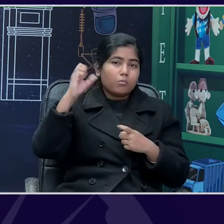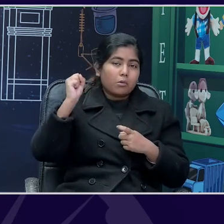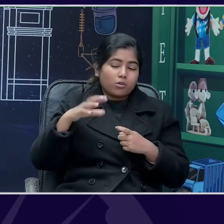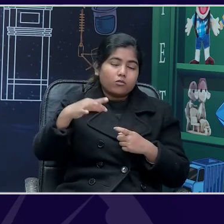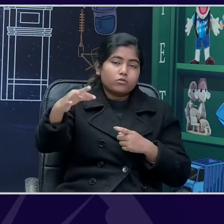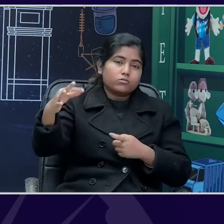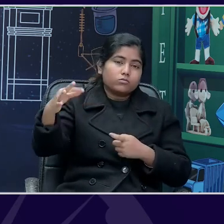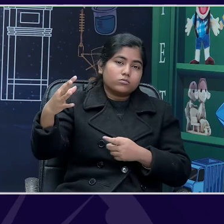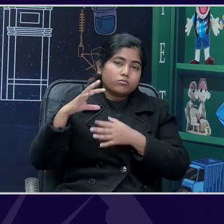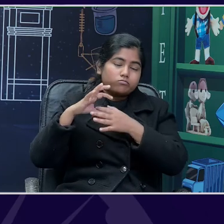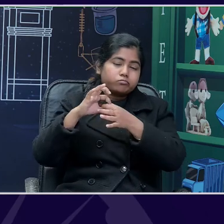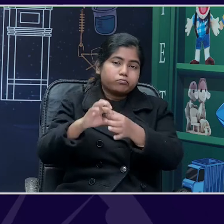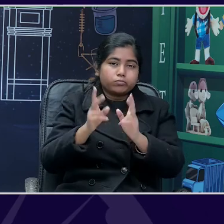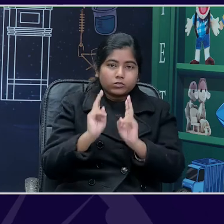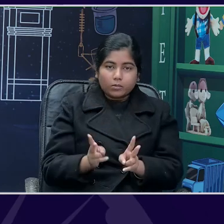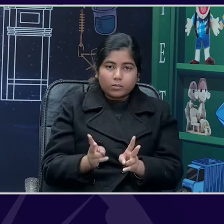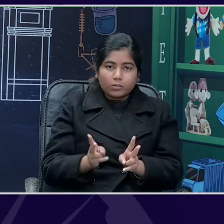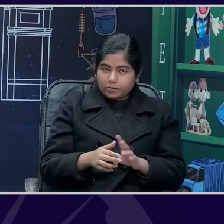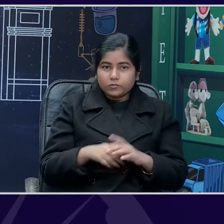why this small activity we plan to do here.